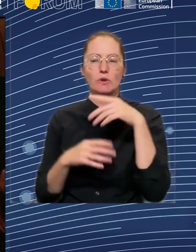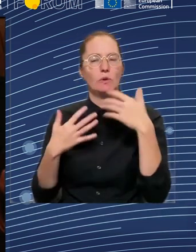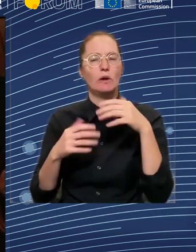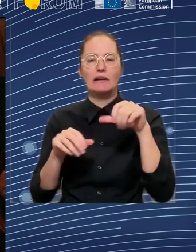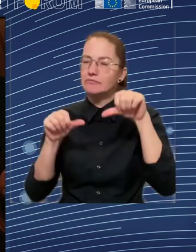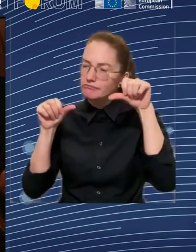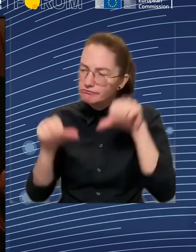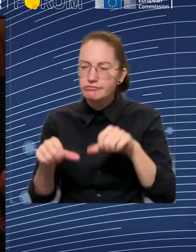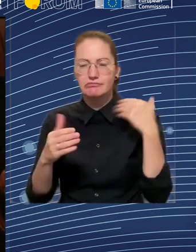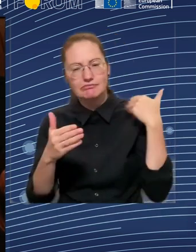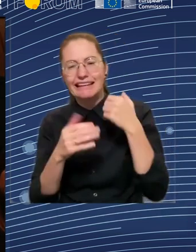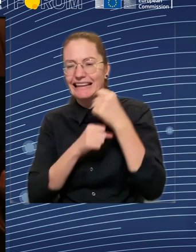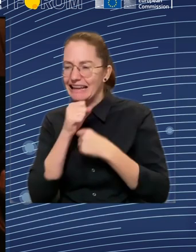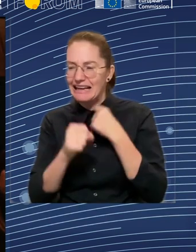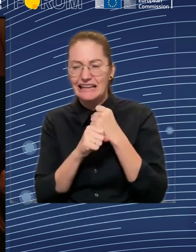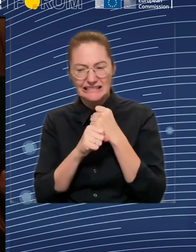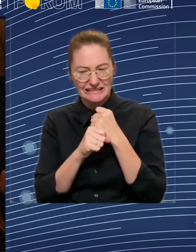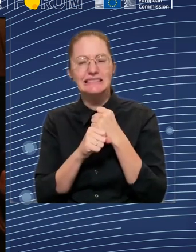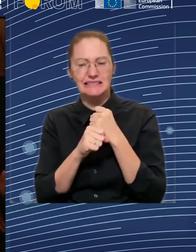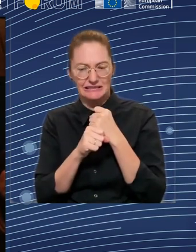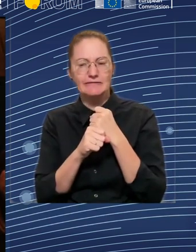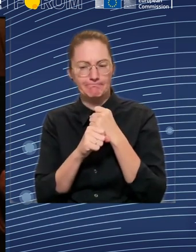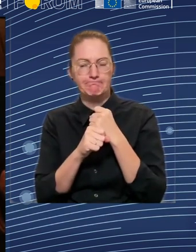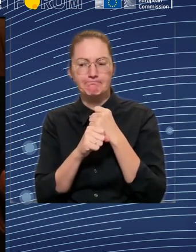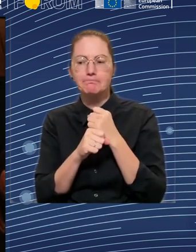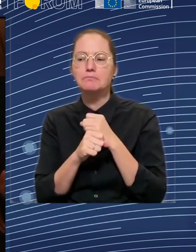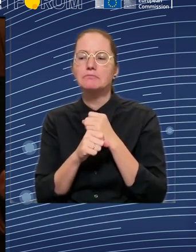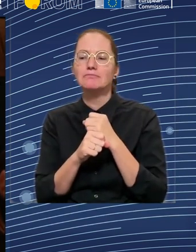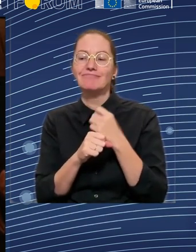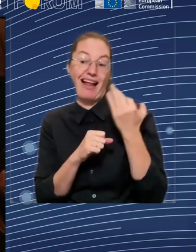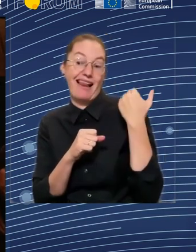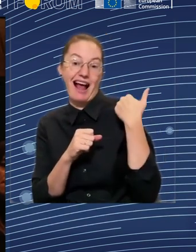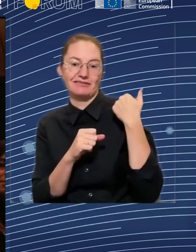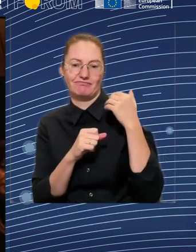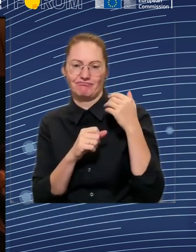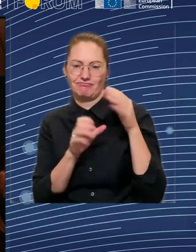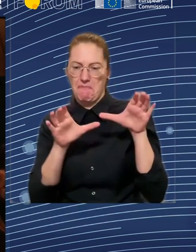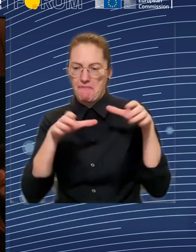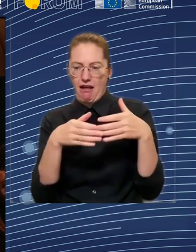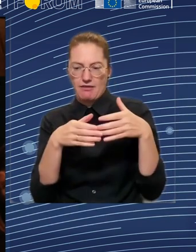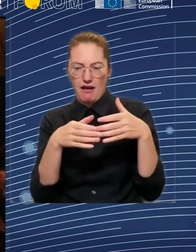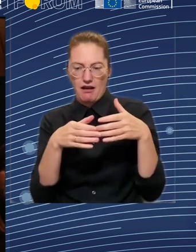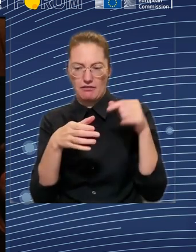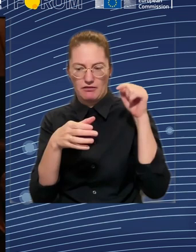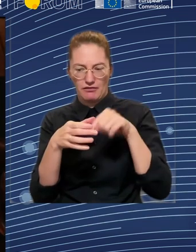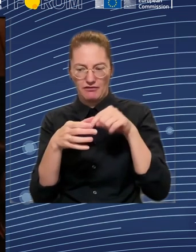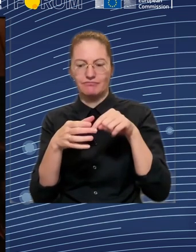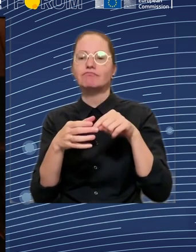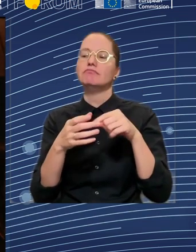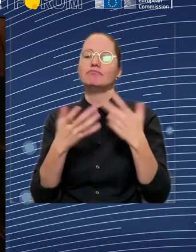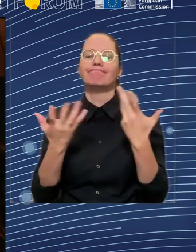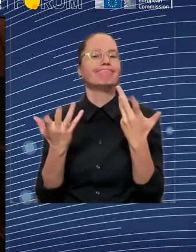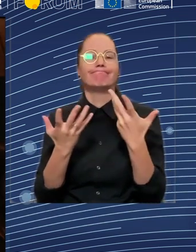was wondering what would be the remedy that you would suggest